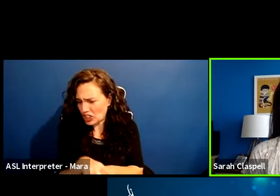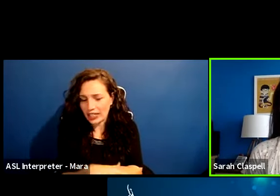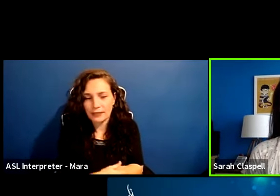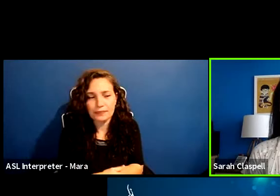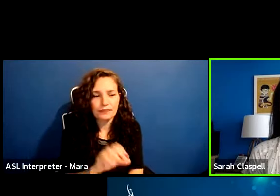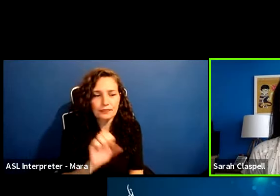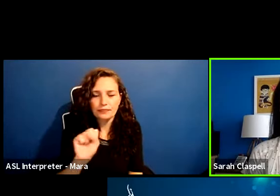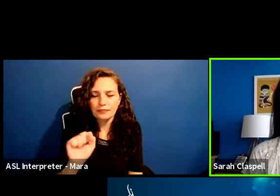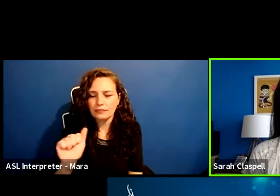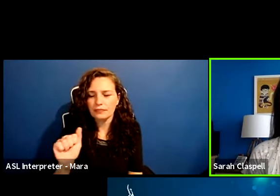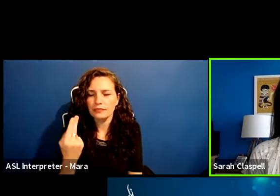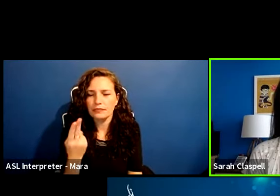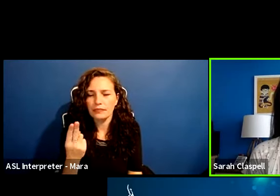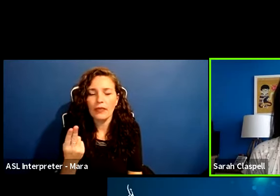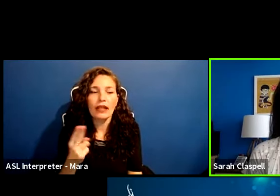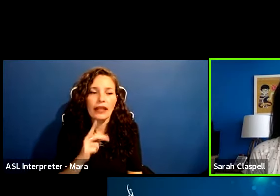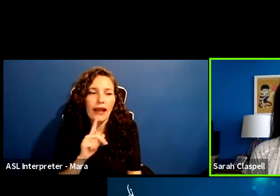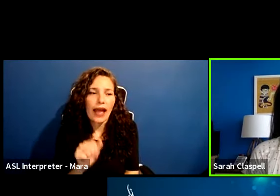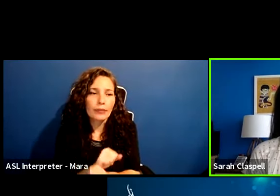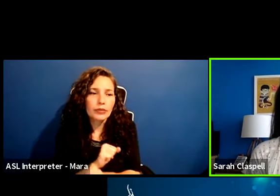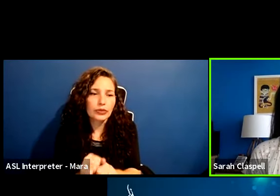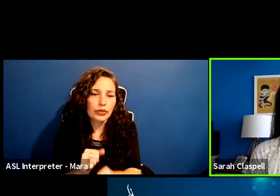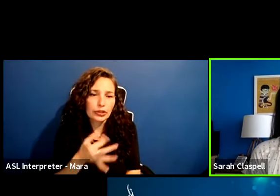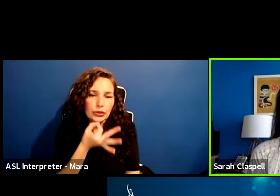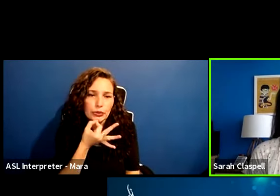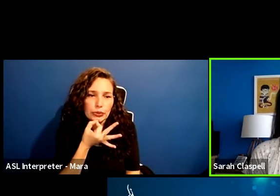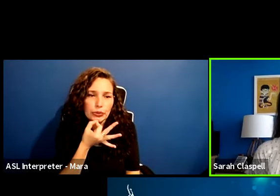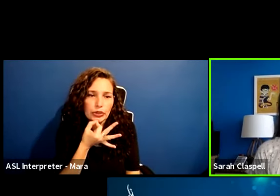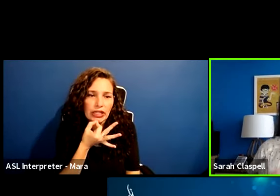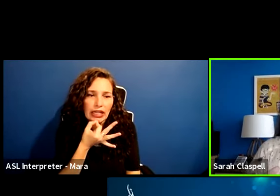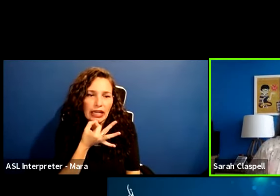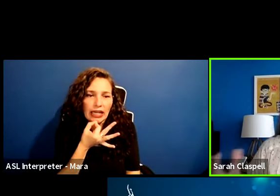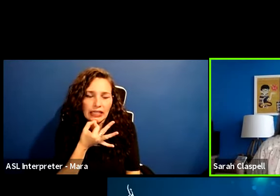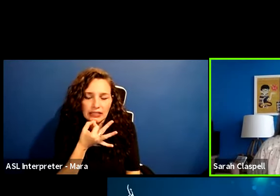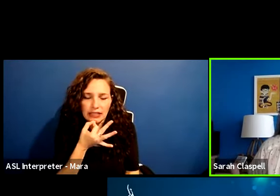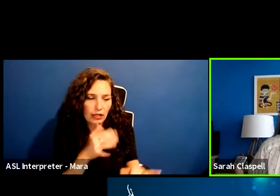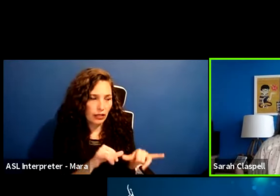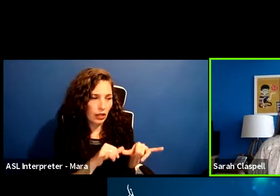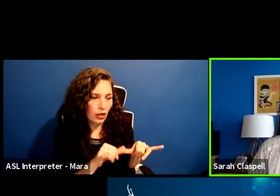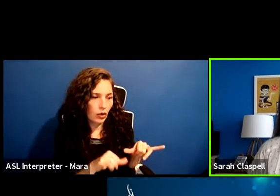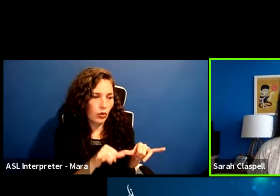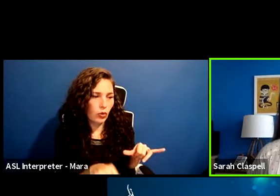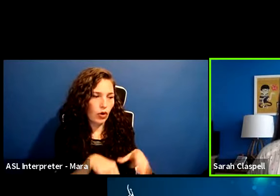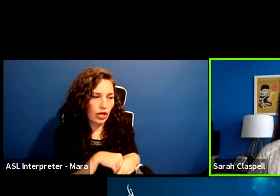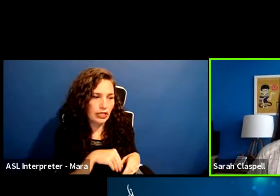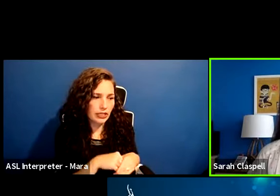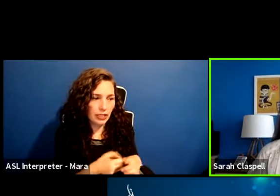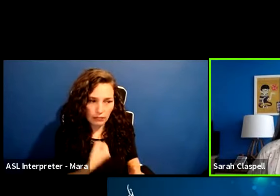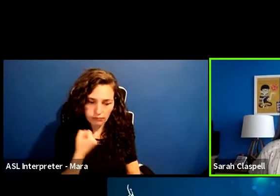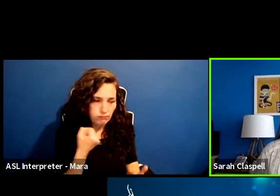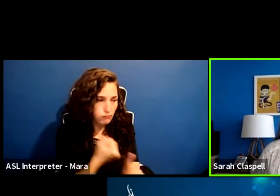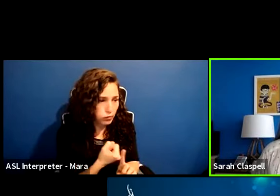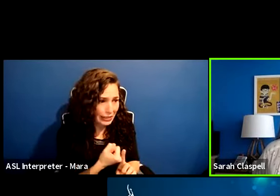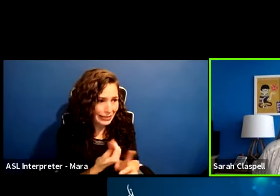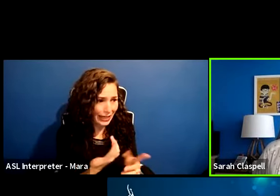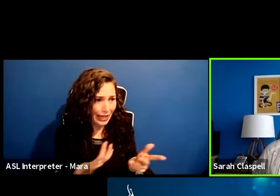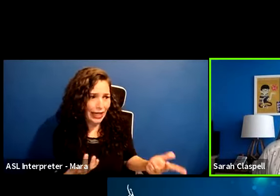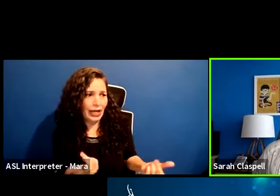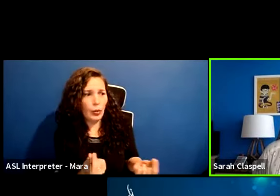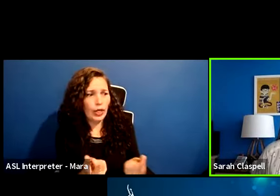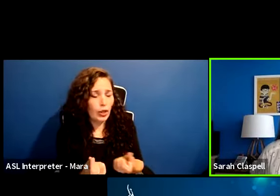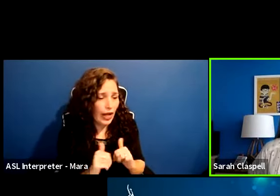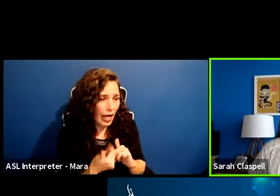Um, as soon as quarantine hit, I think everyone was like, how do we still be creative line? And I think the best,